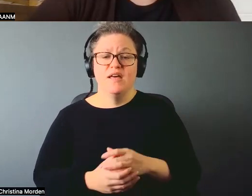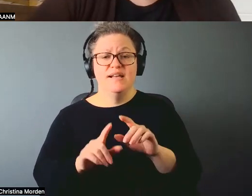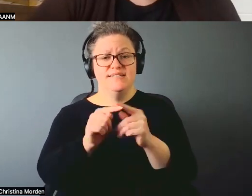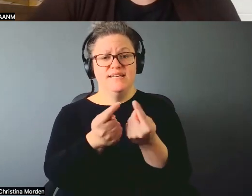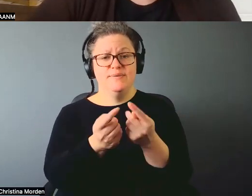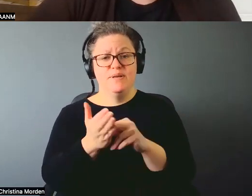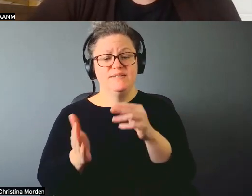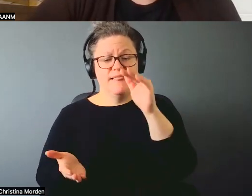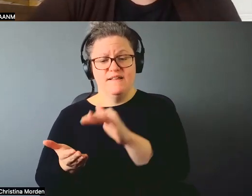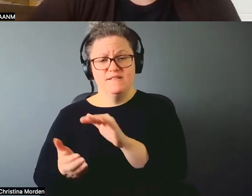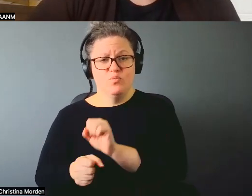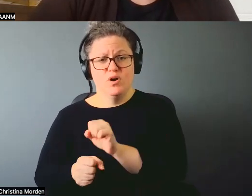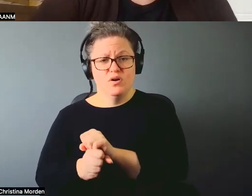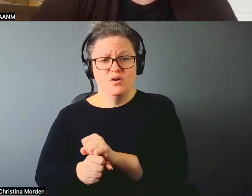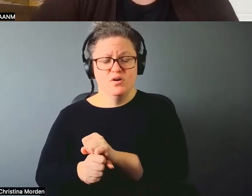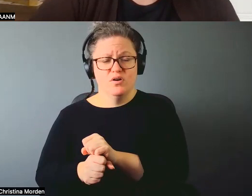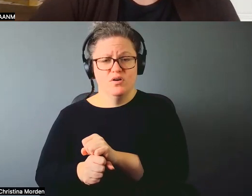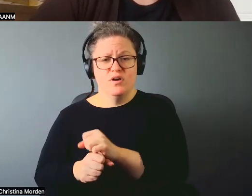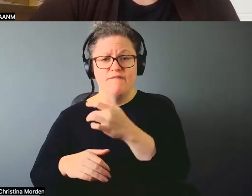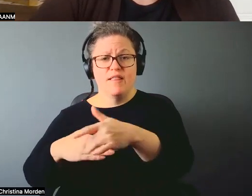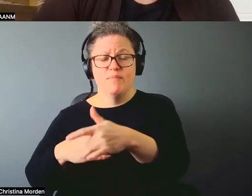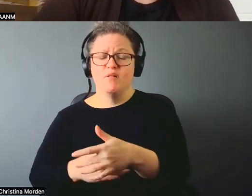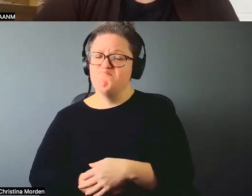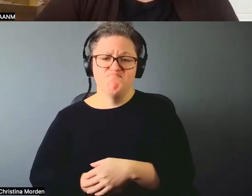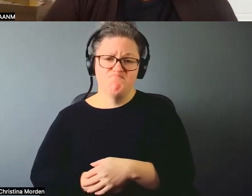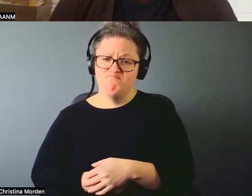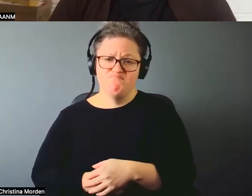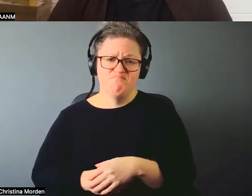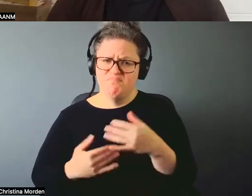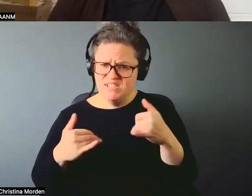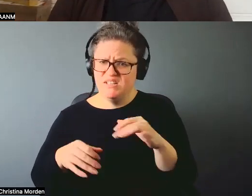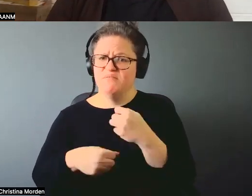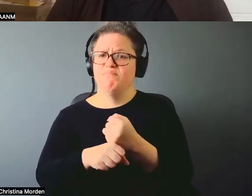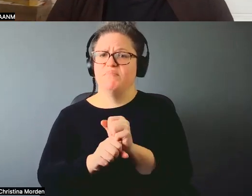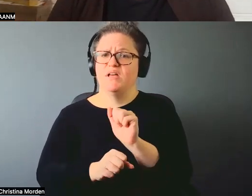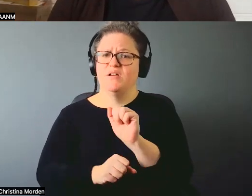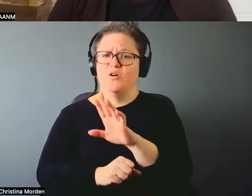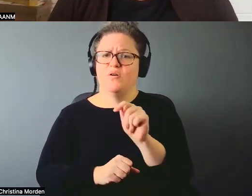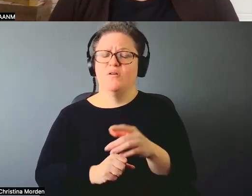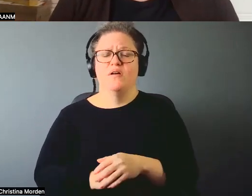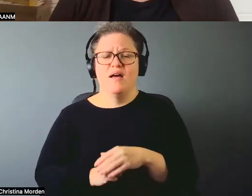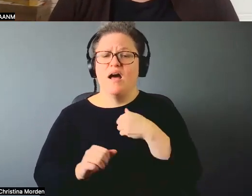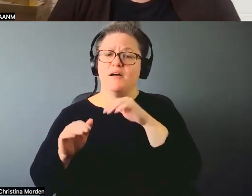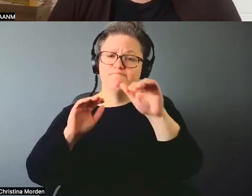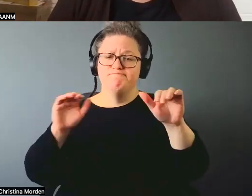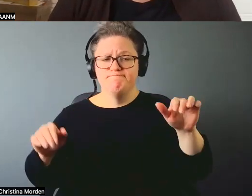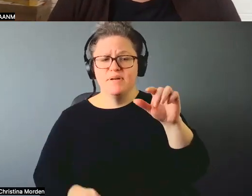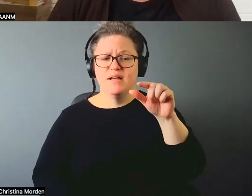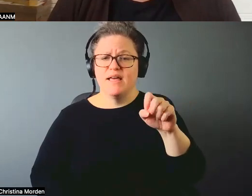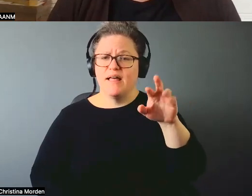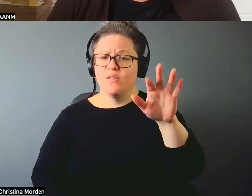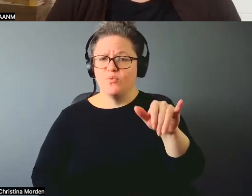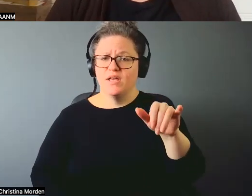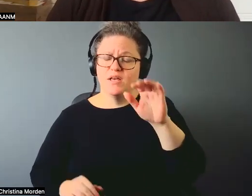Right. Because this is, you know, this is the thing I'm experiencing with galleries now is that, you know, there's this aesthetic.